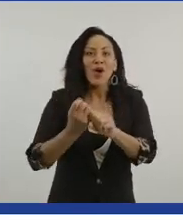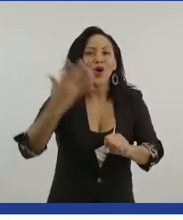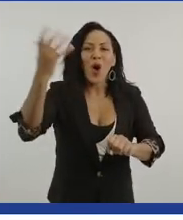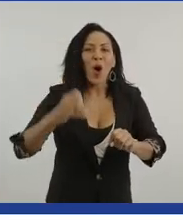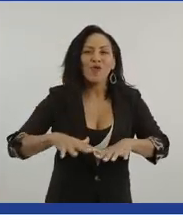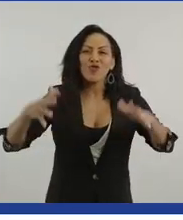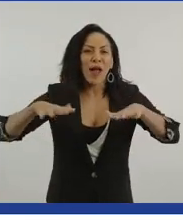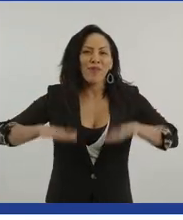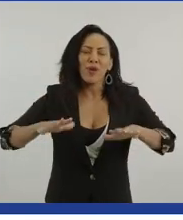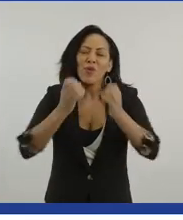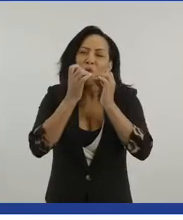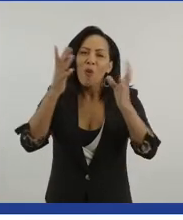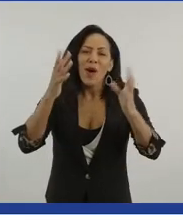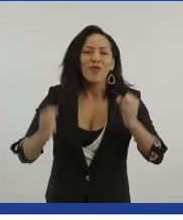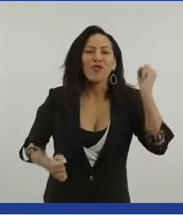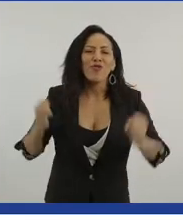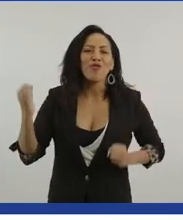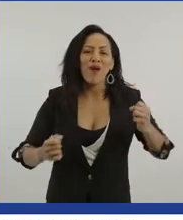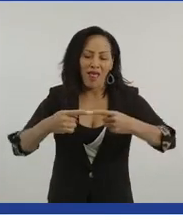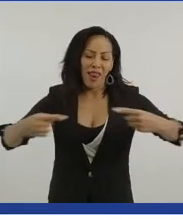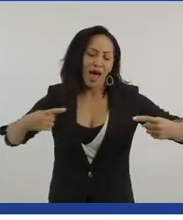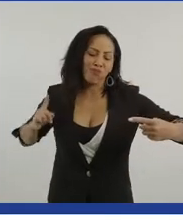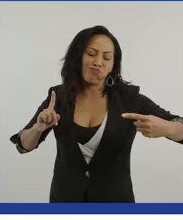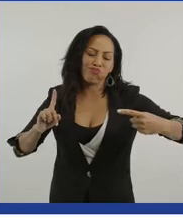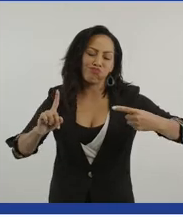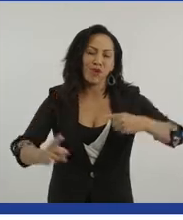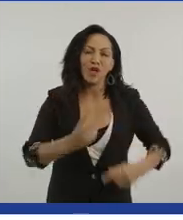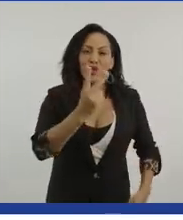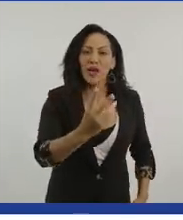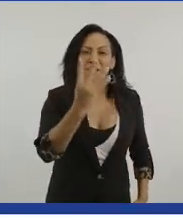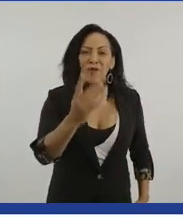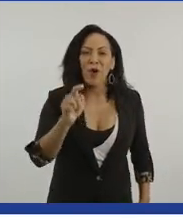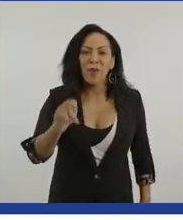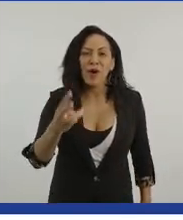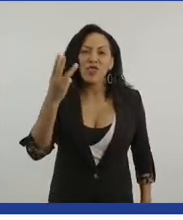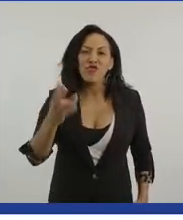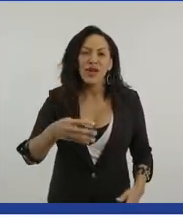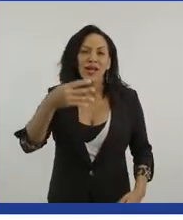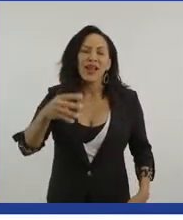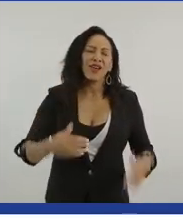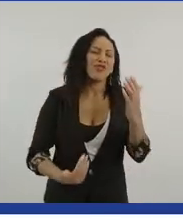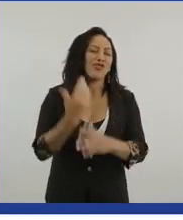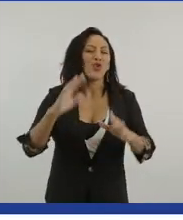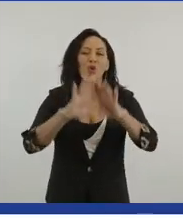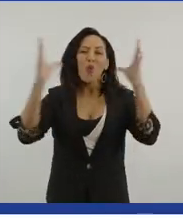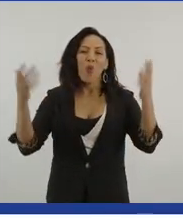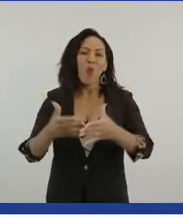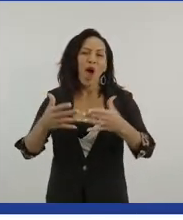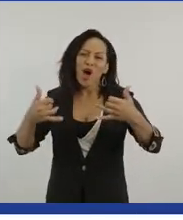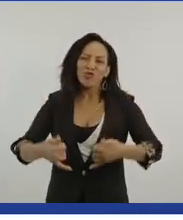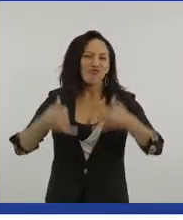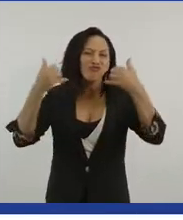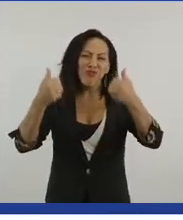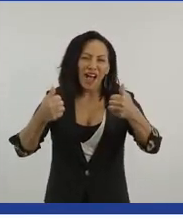A wonderful run, crosses the line in 24.39, it's a new world record and